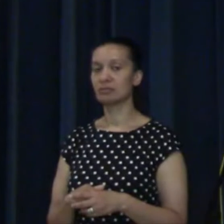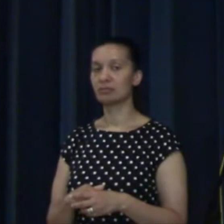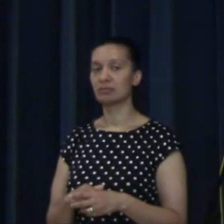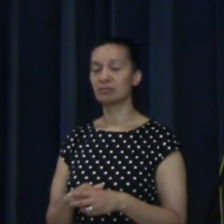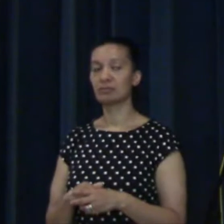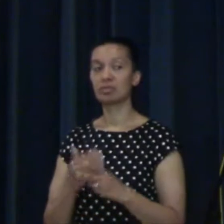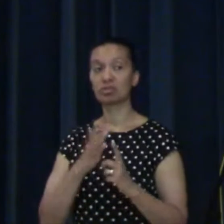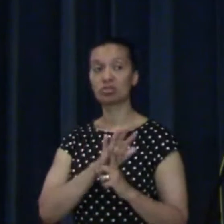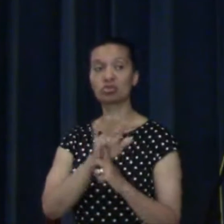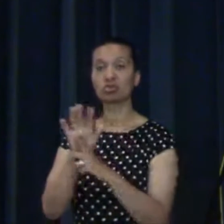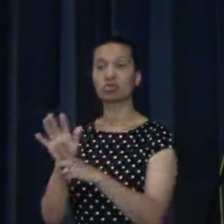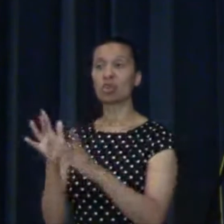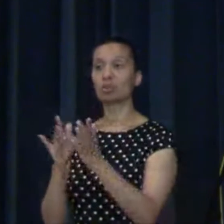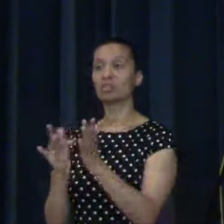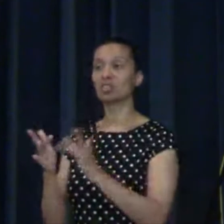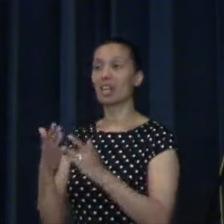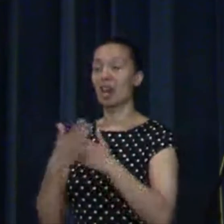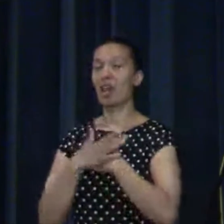for people.